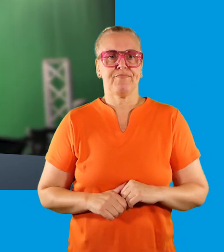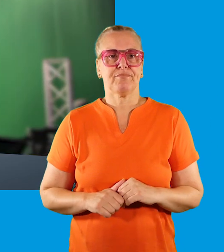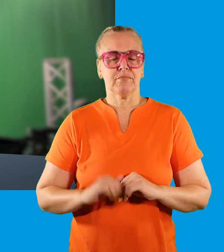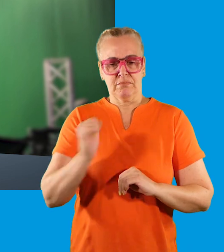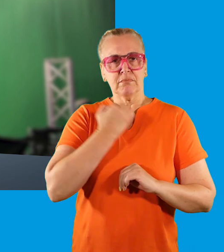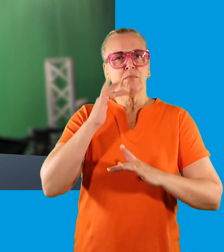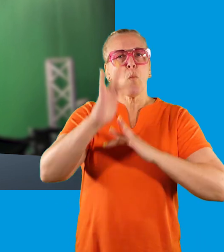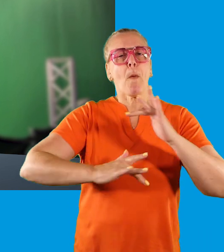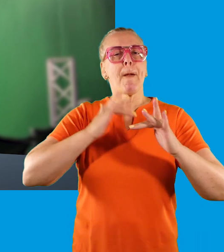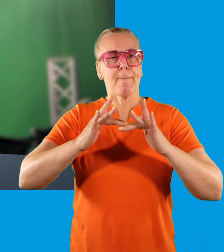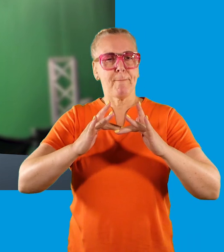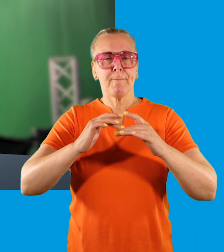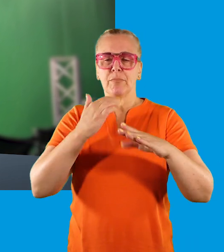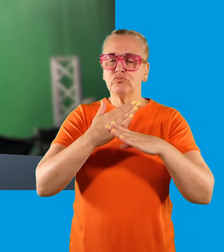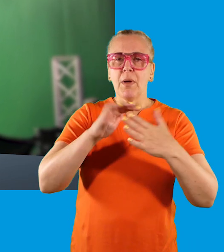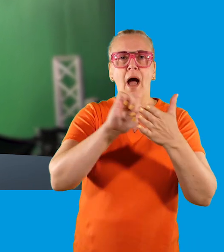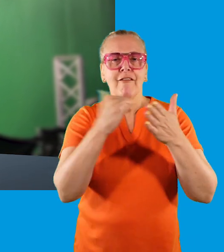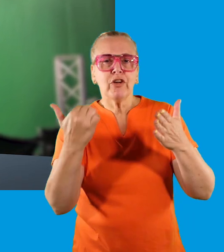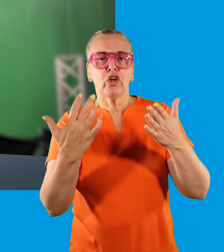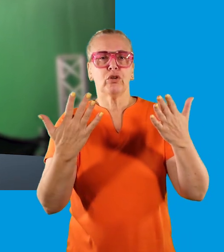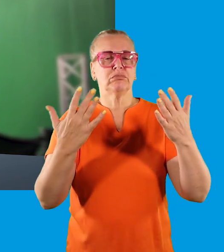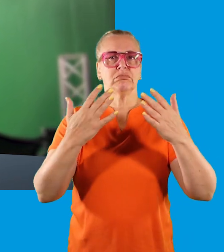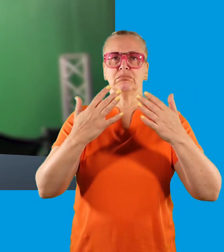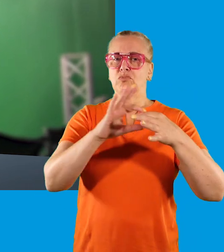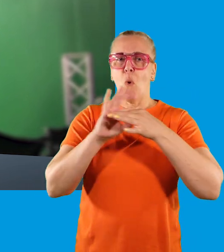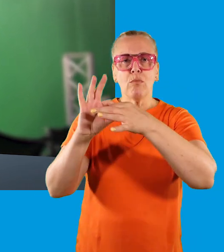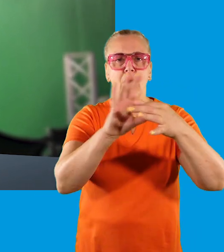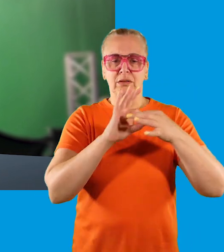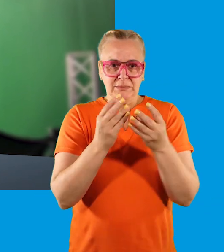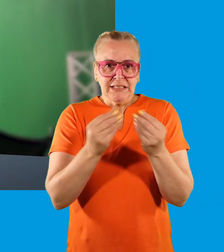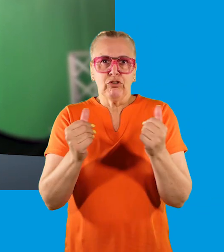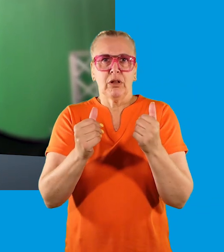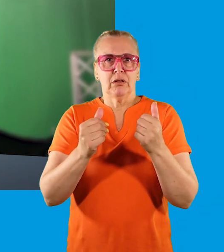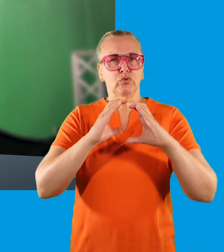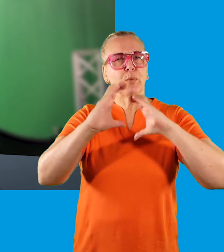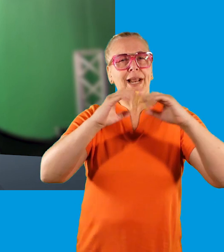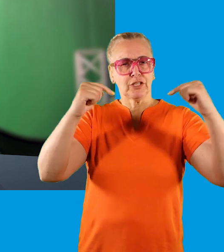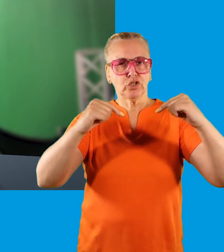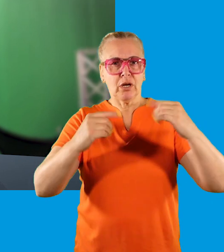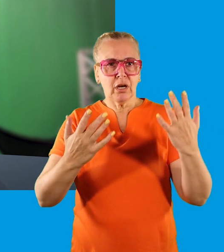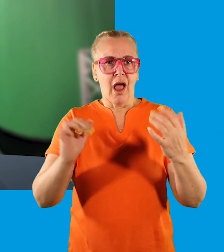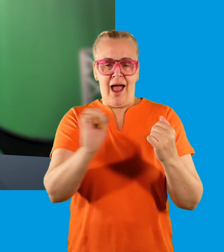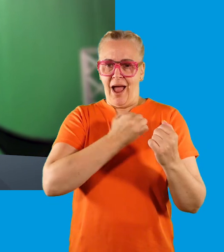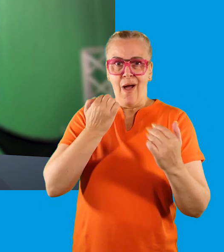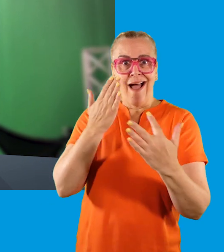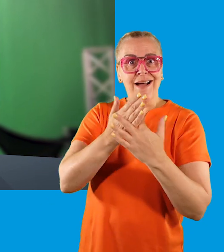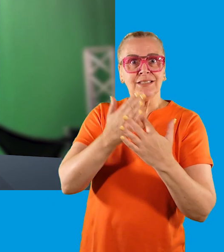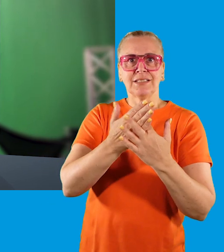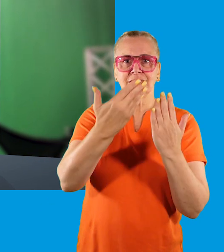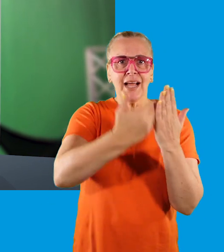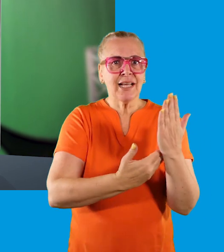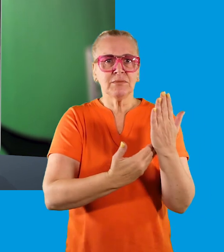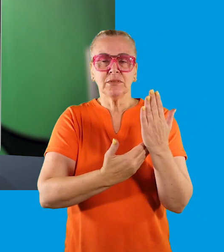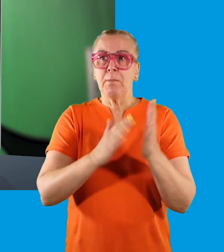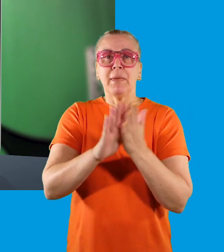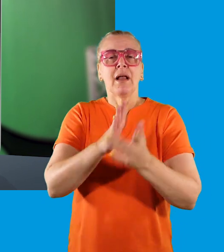Our website, job adverts and corporate material communicate our access statements so everyone can assess how inclusive we are without